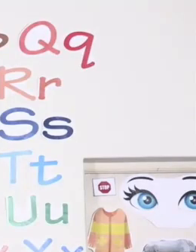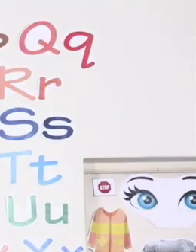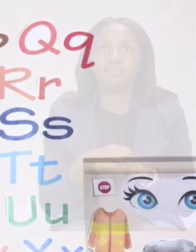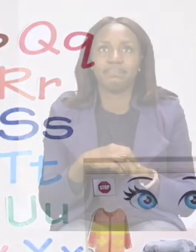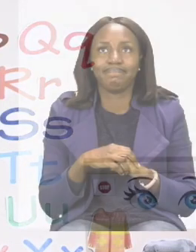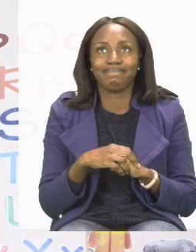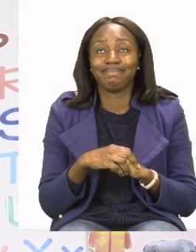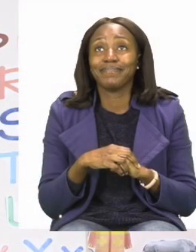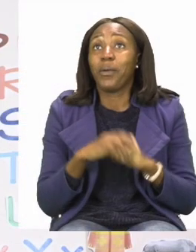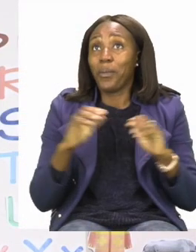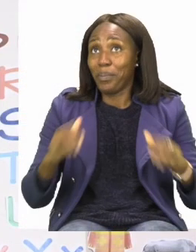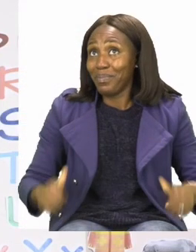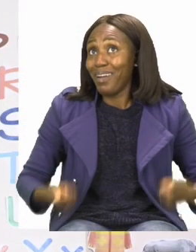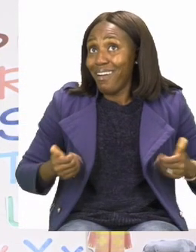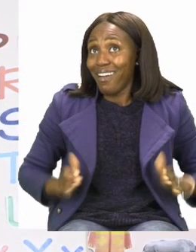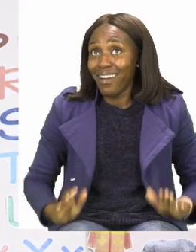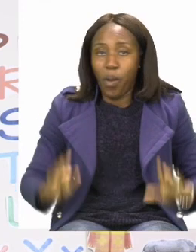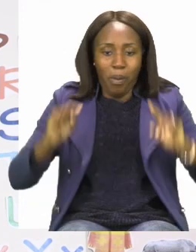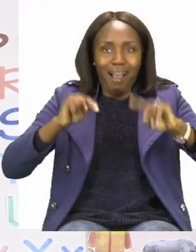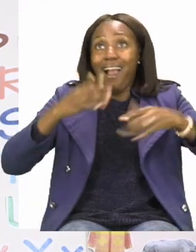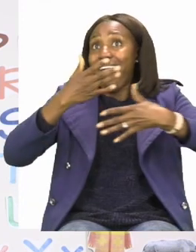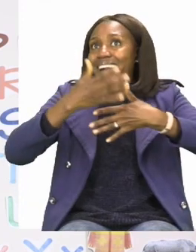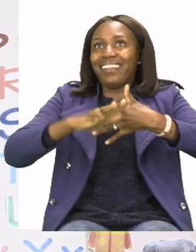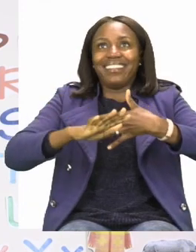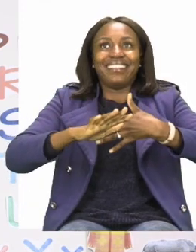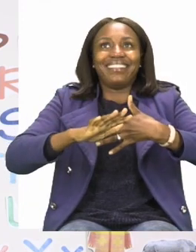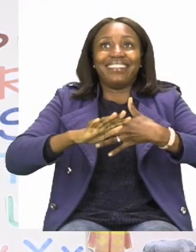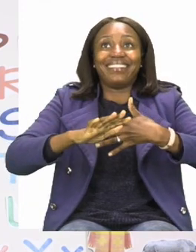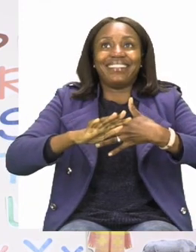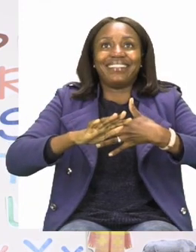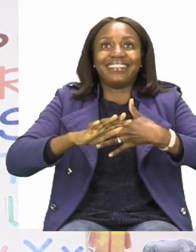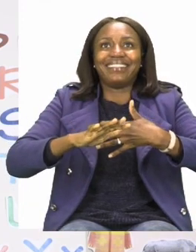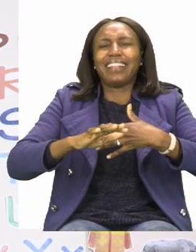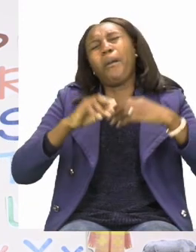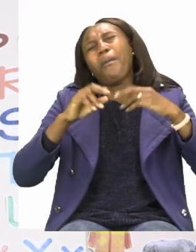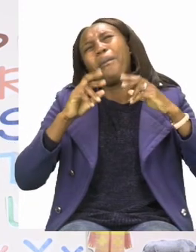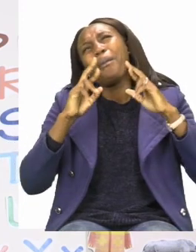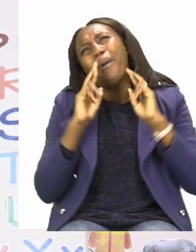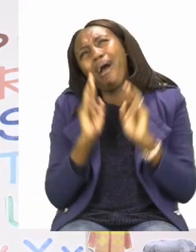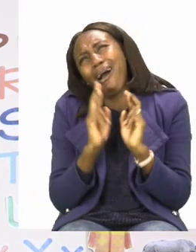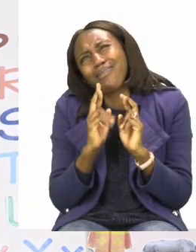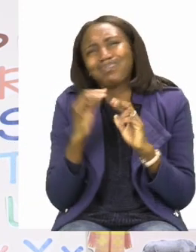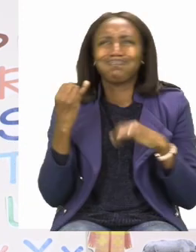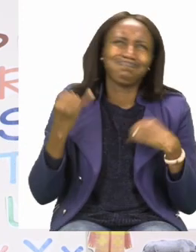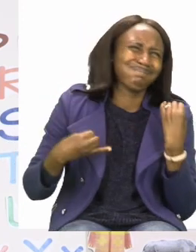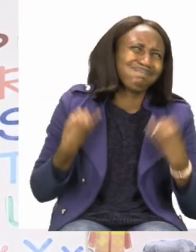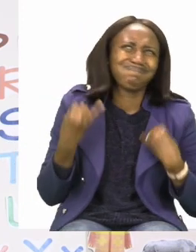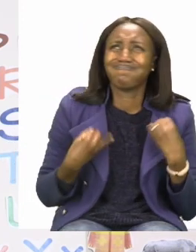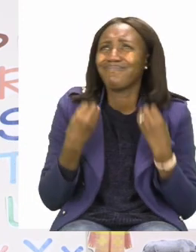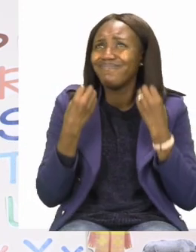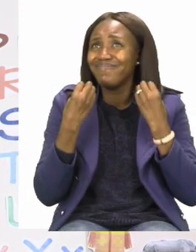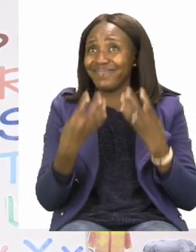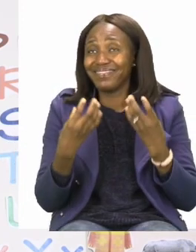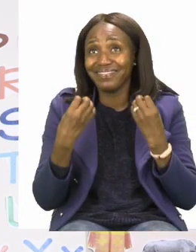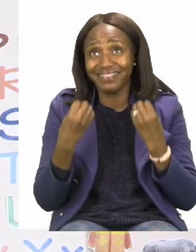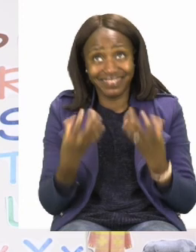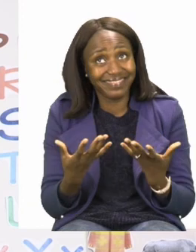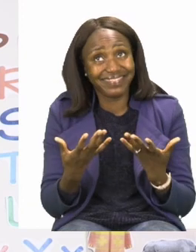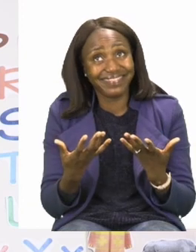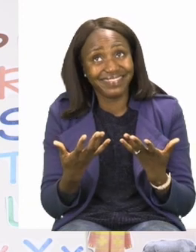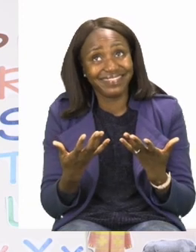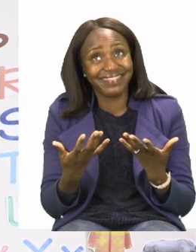Boys and girls, have now come to the end of our lesson and I hope you had fun. I know I did.